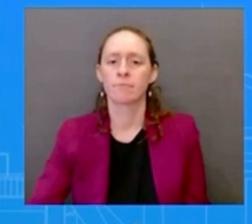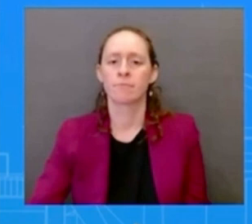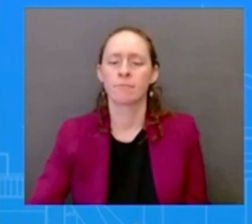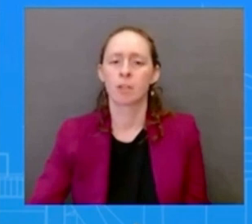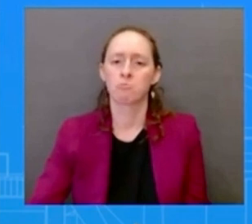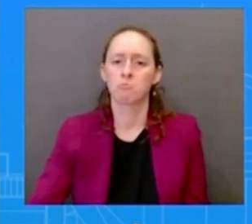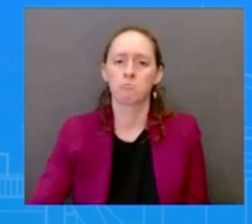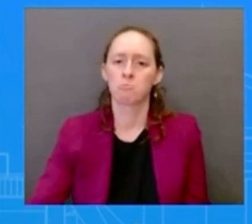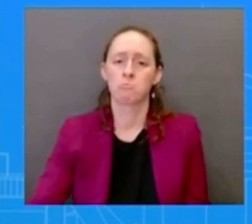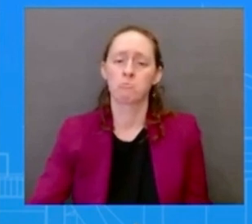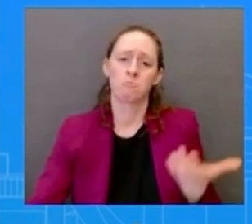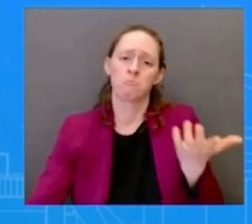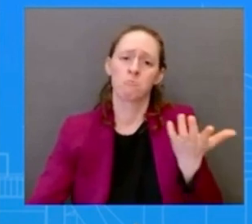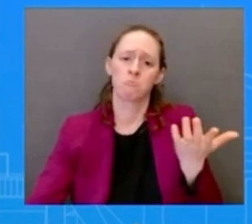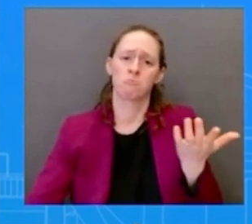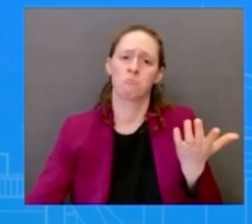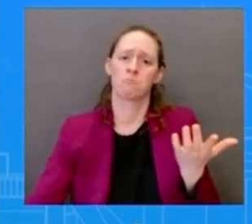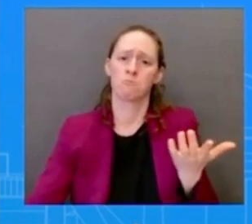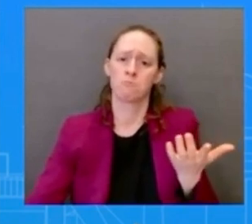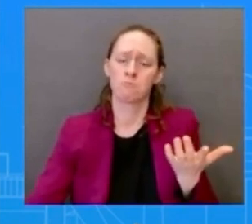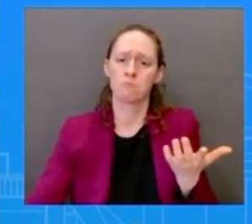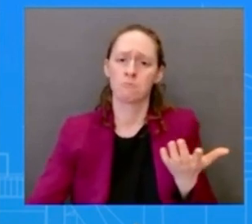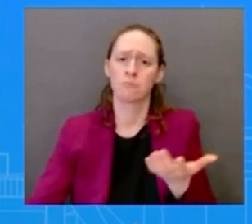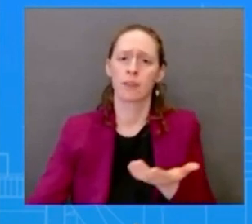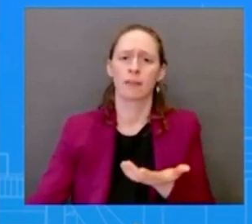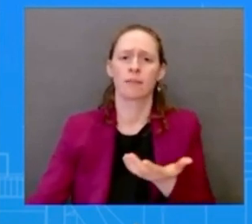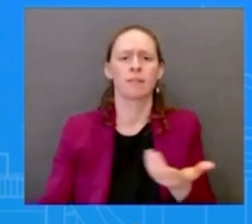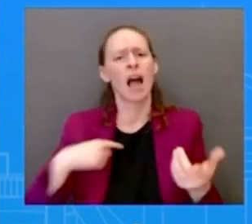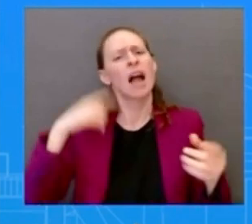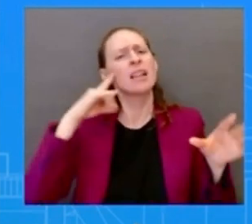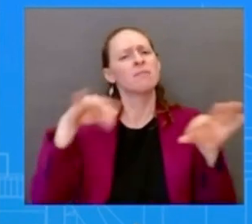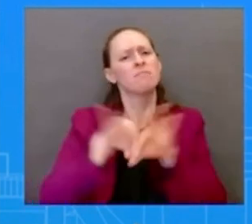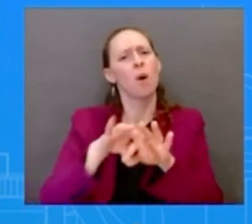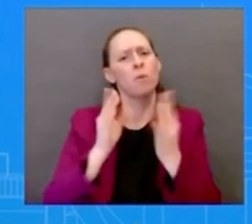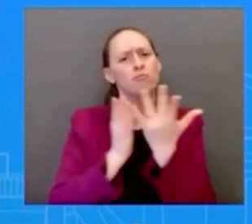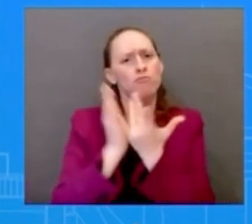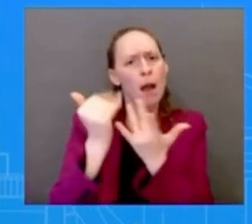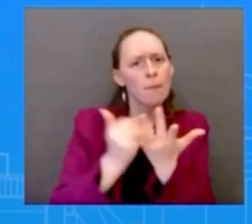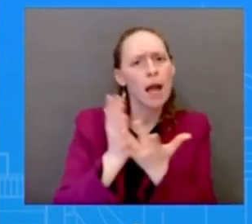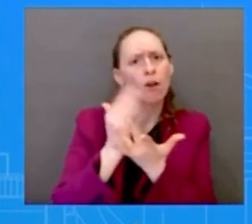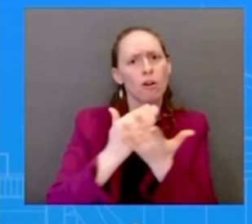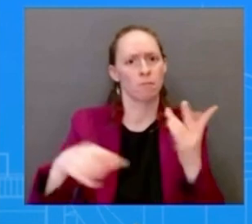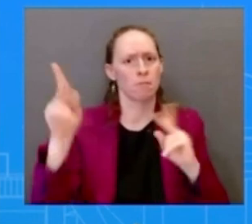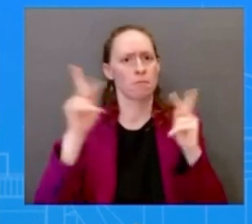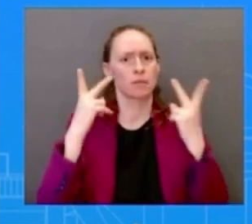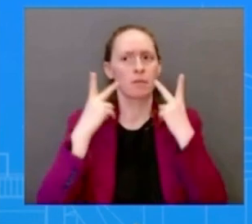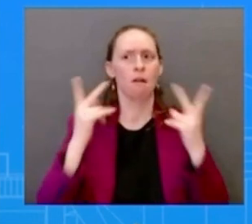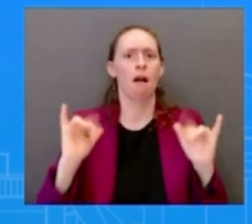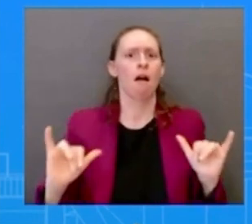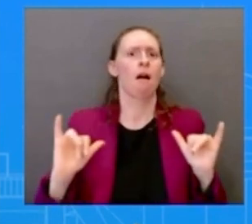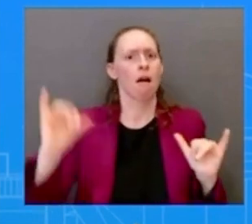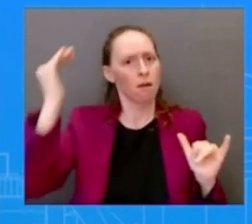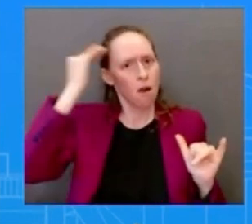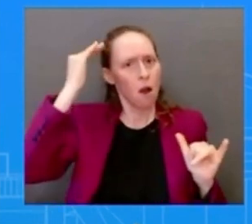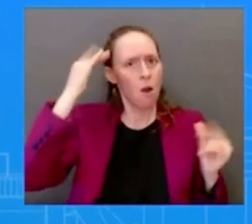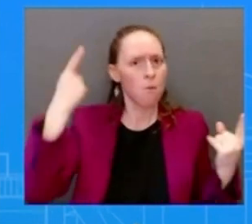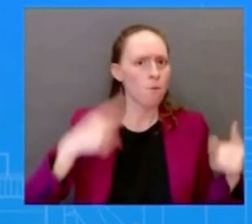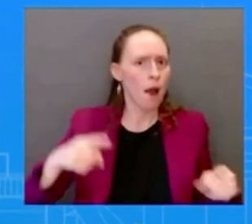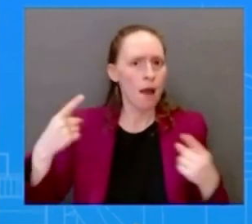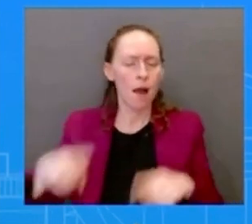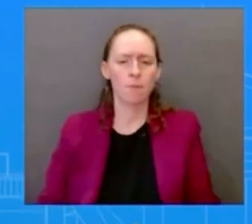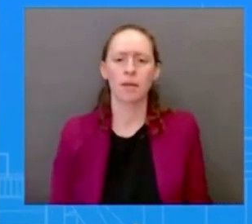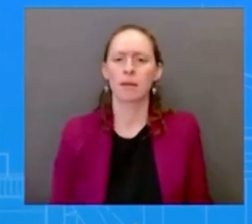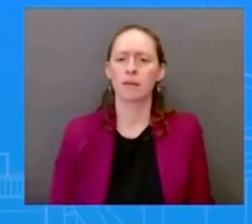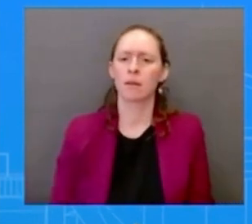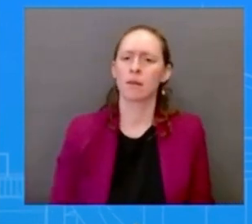important to have transparency and to show the american people exactly what occurred uh just don't have any uh internal conversations to lay out for you at this time